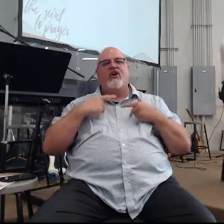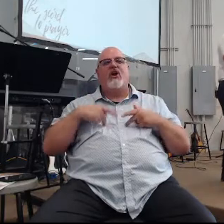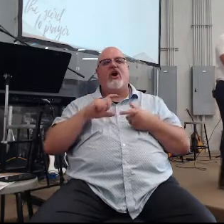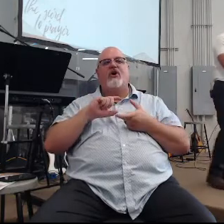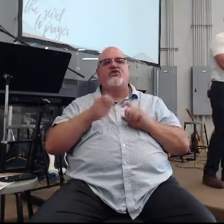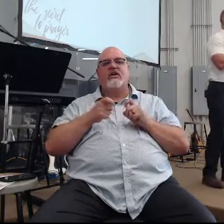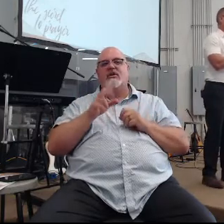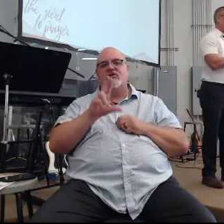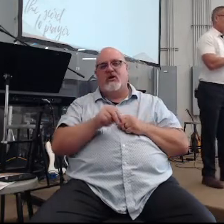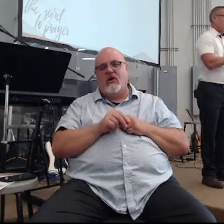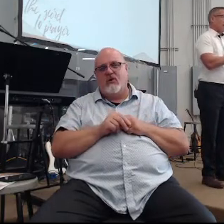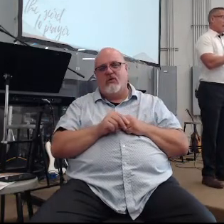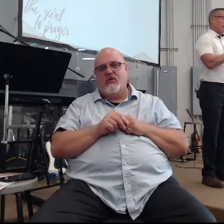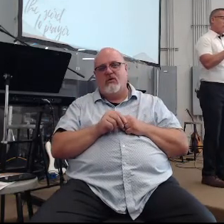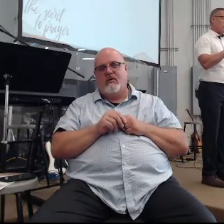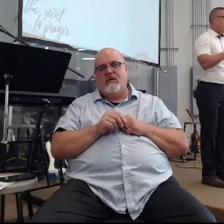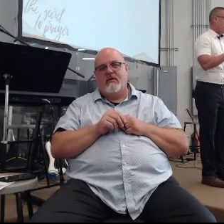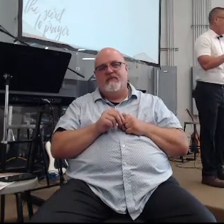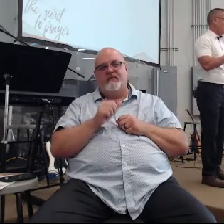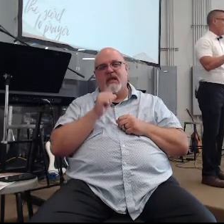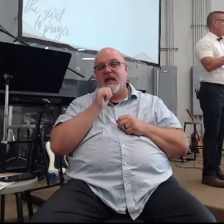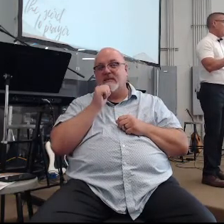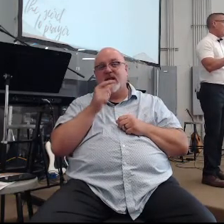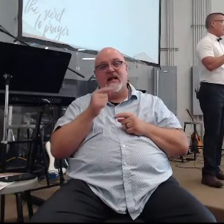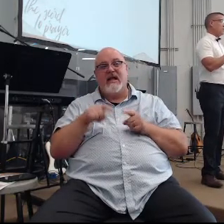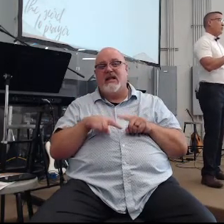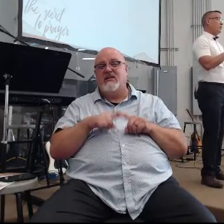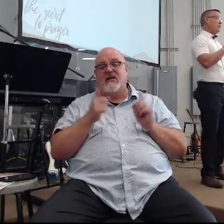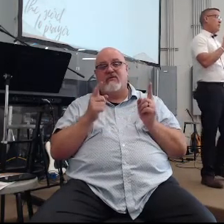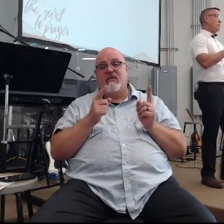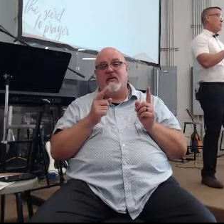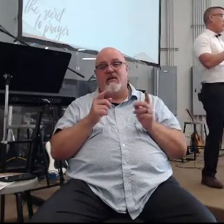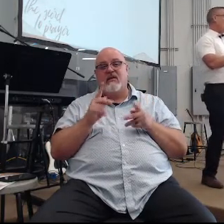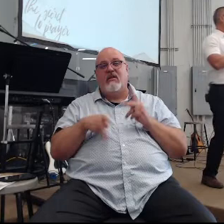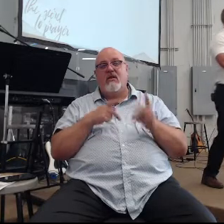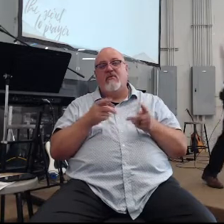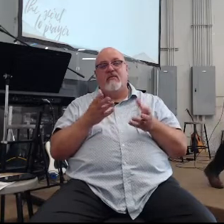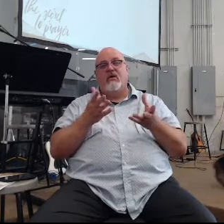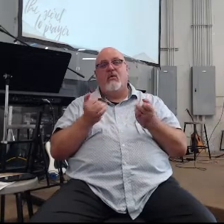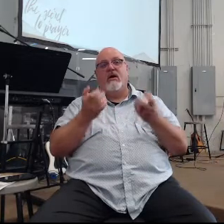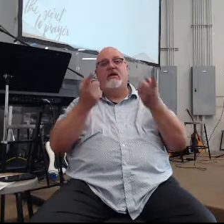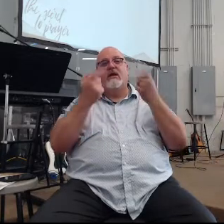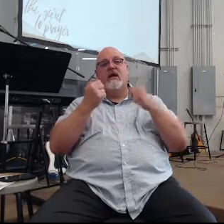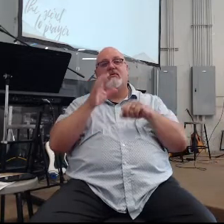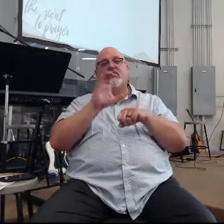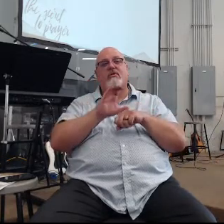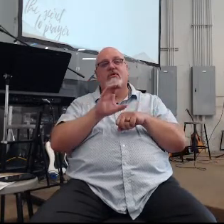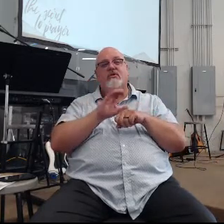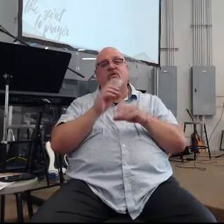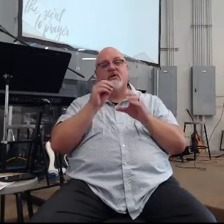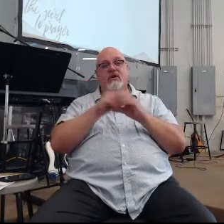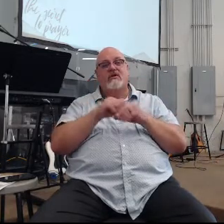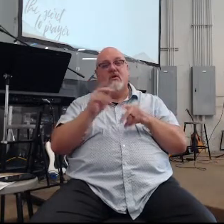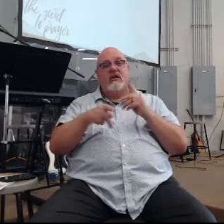it's no different and I don't want to step on toes here but I'm telling you it's no different than the people that want to come to a church service who